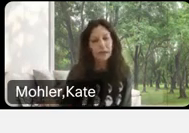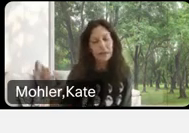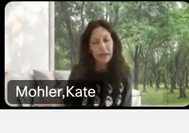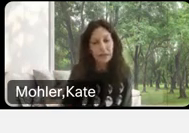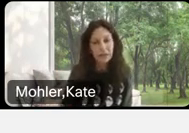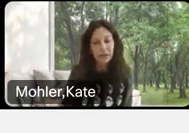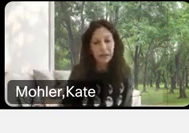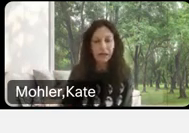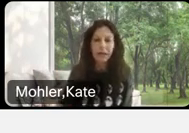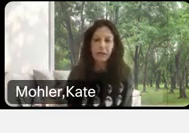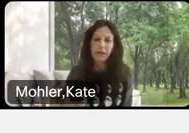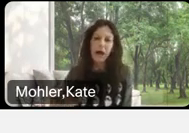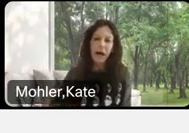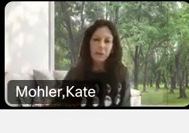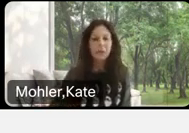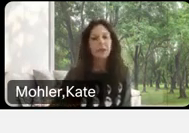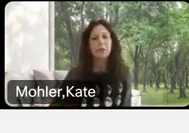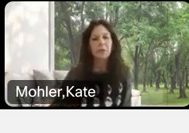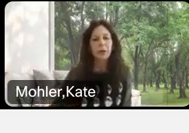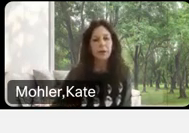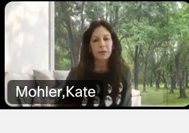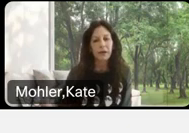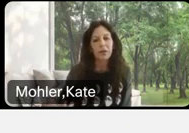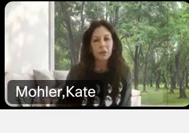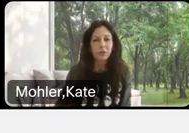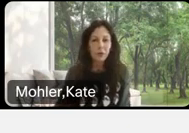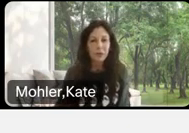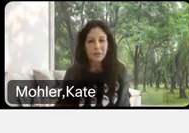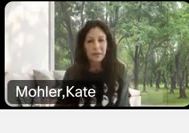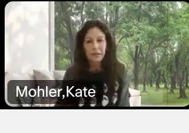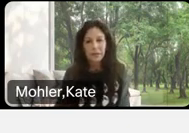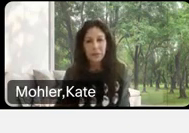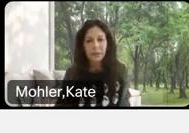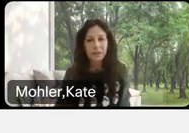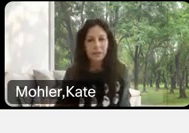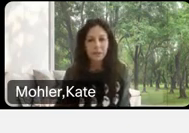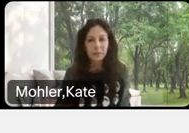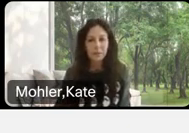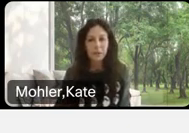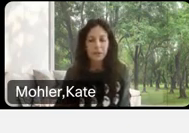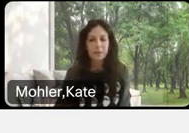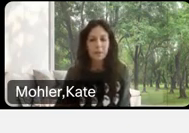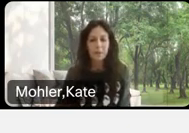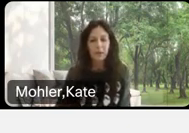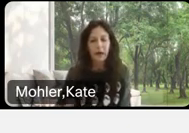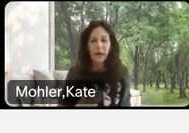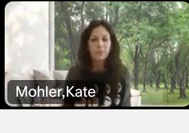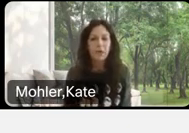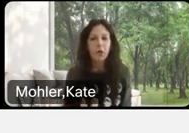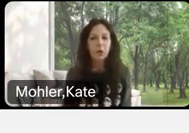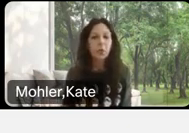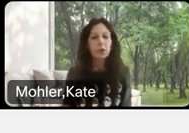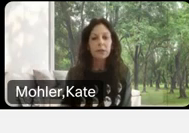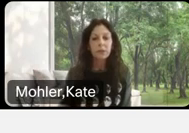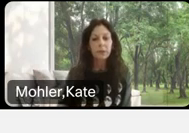And I like to think that I bring to the party a new voice, you know, something a little different because. I